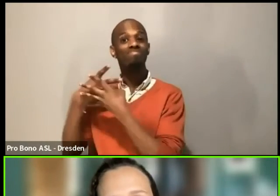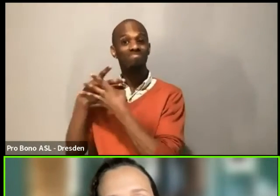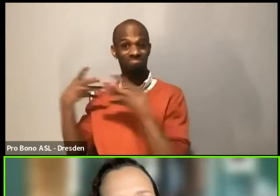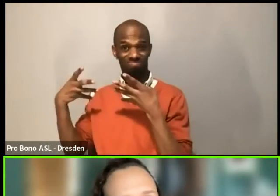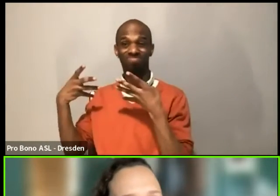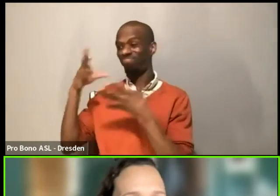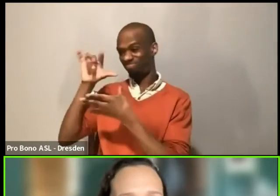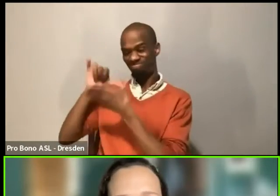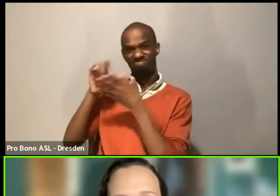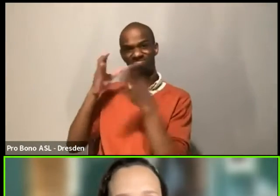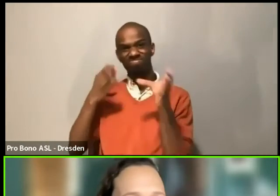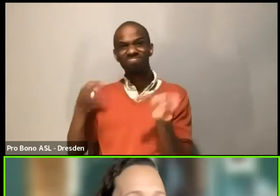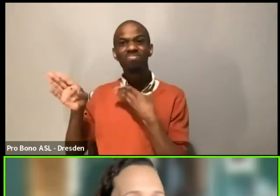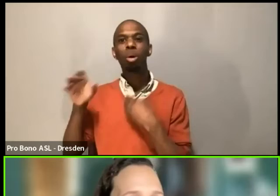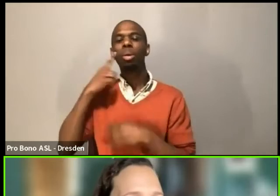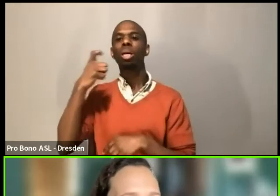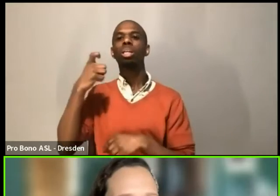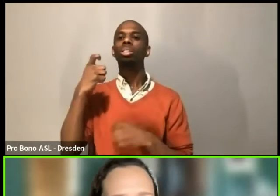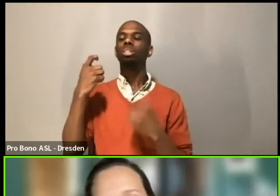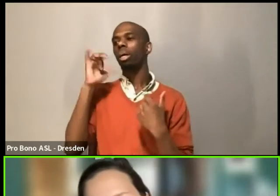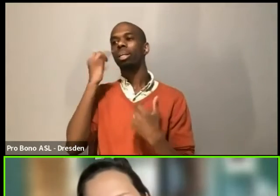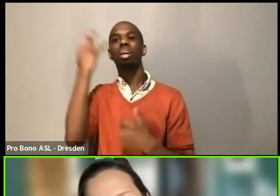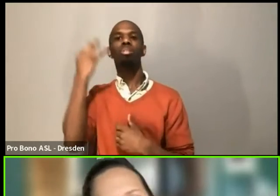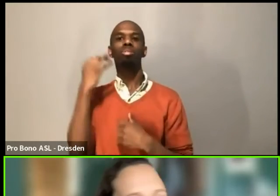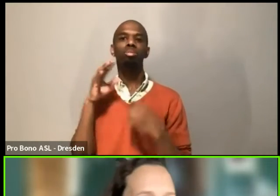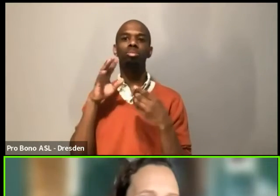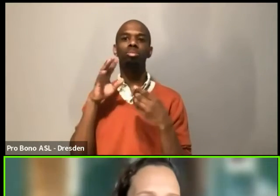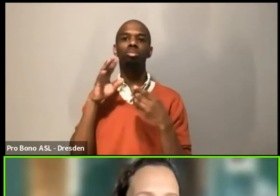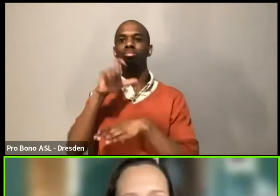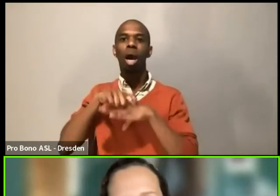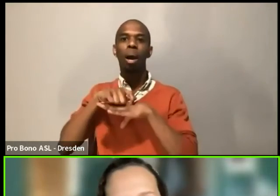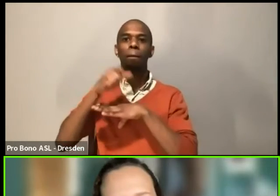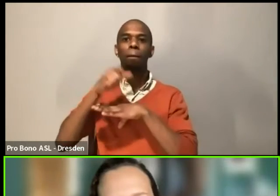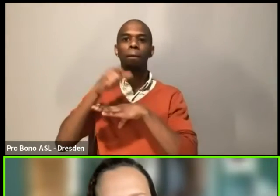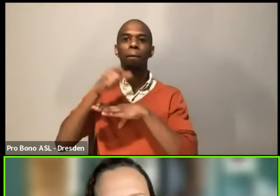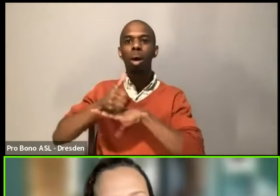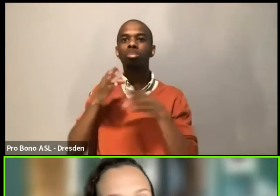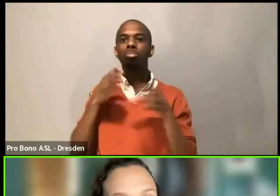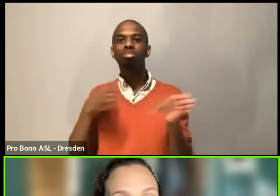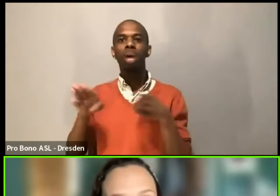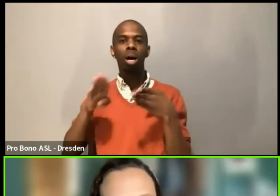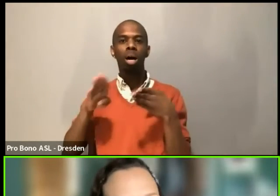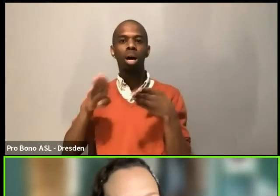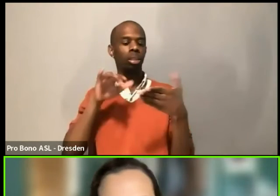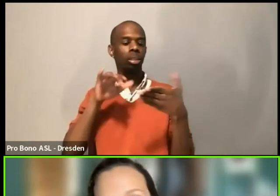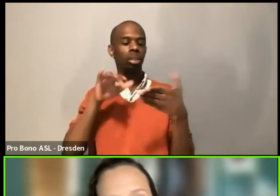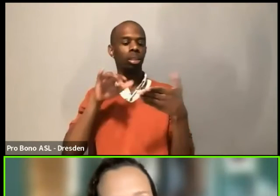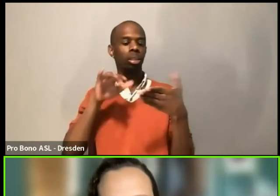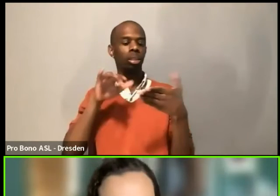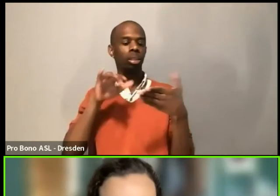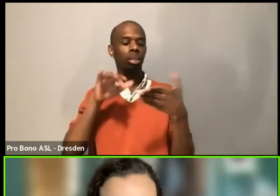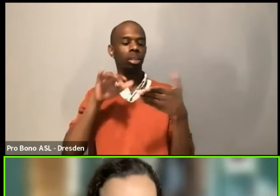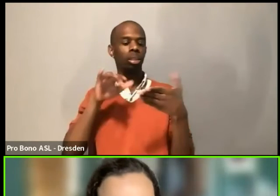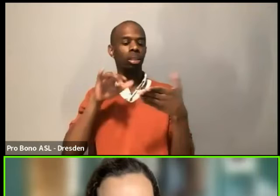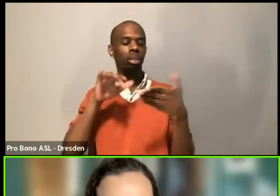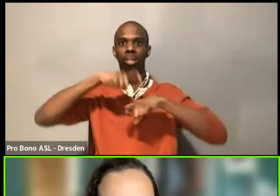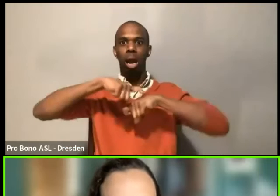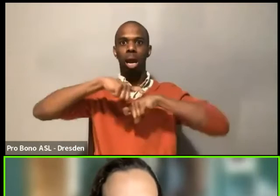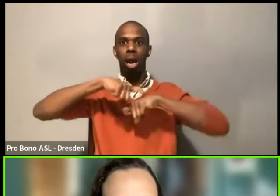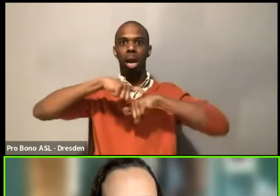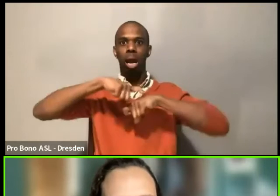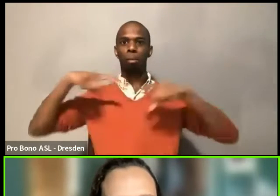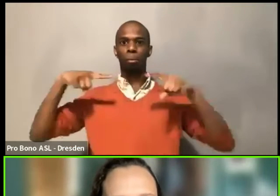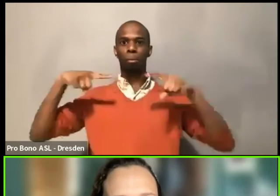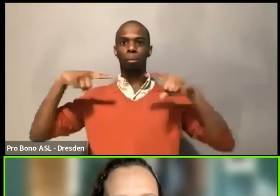come up, you know, like there was a scheduling mishap about a school drop-off thing that happened. And we literally like changed our rehearsal schedule.